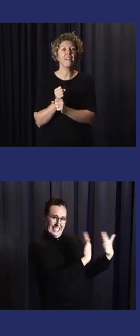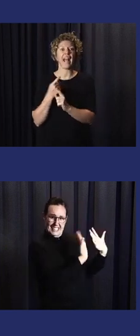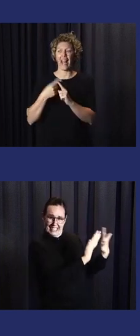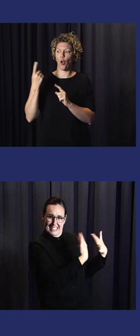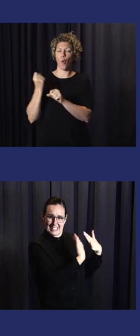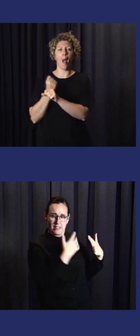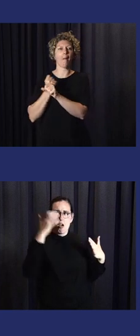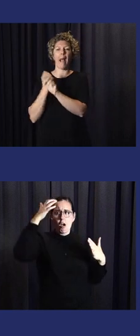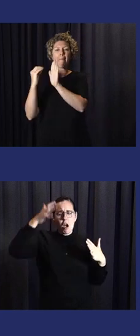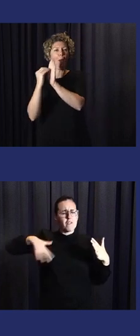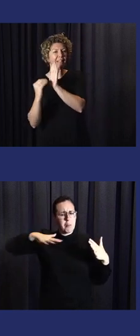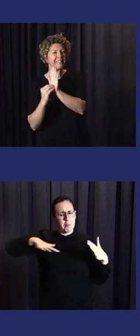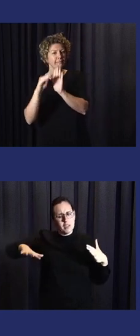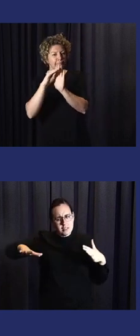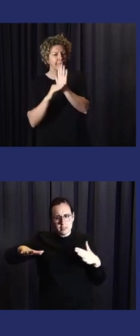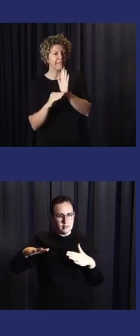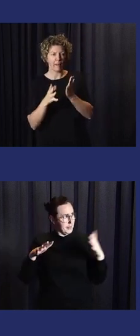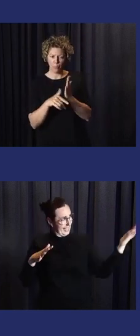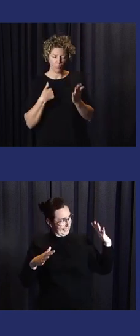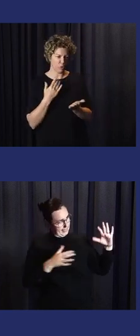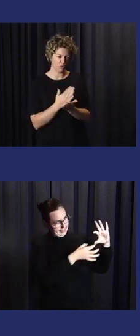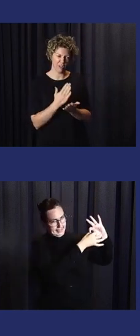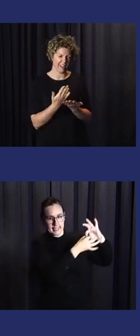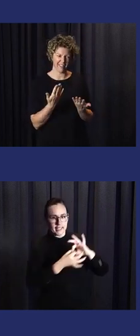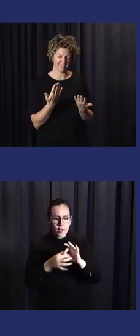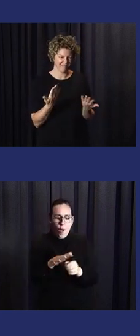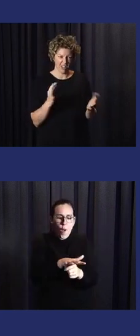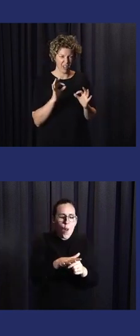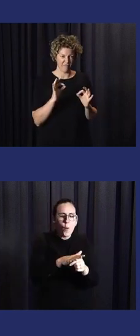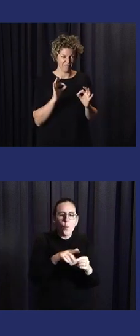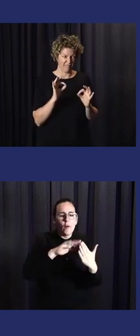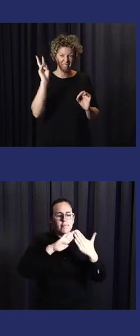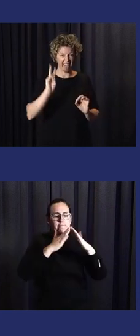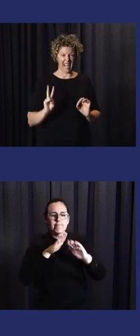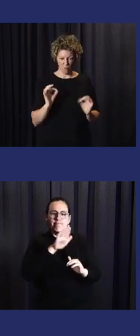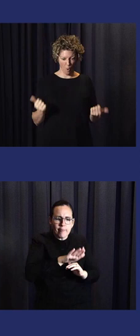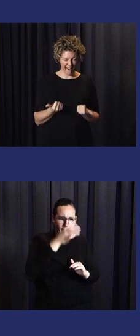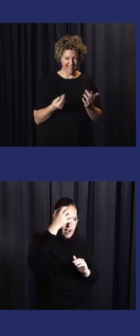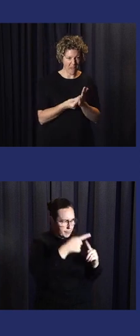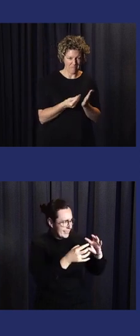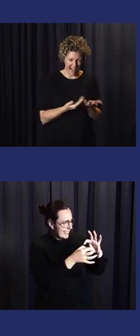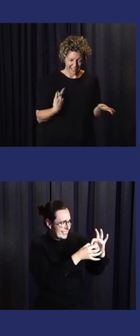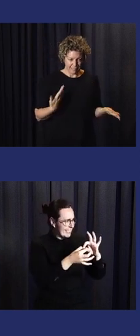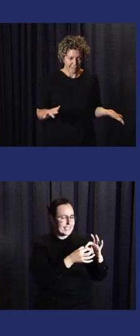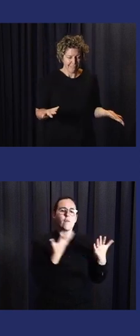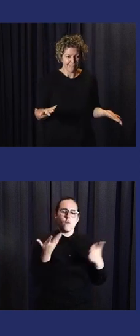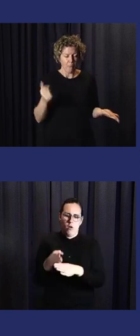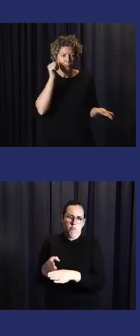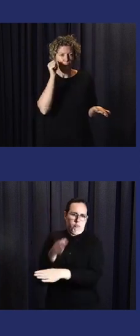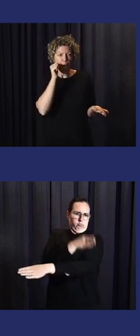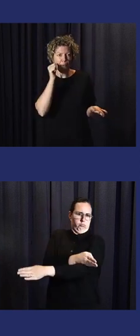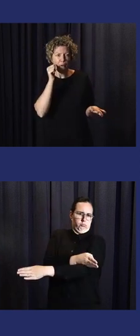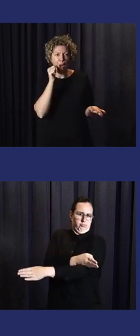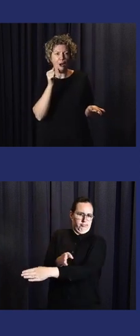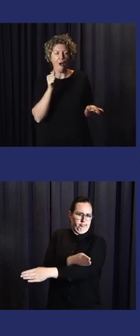include the community and even the local government and persuade with the policymakers because consider our limited